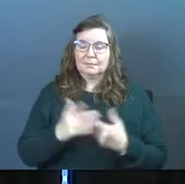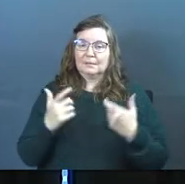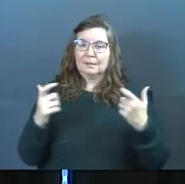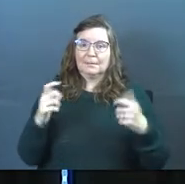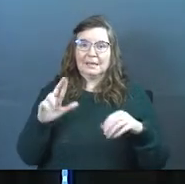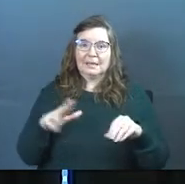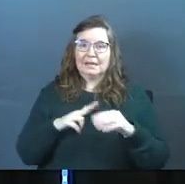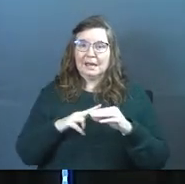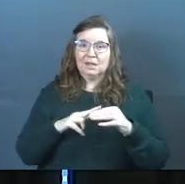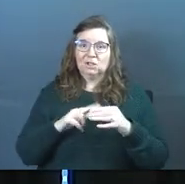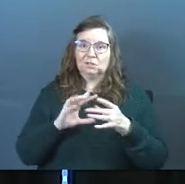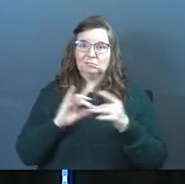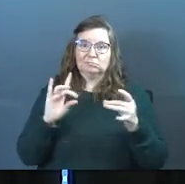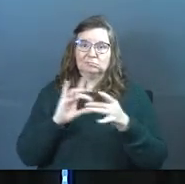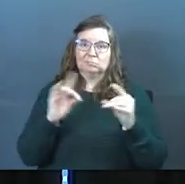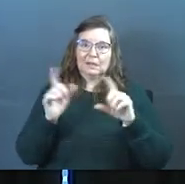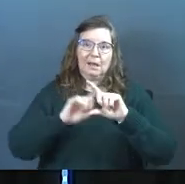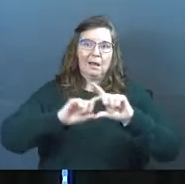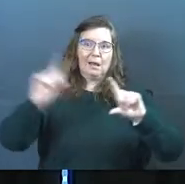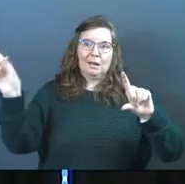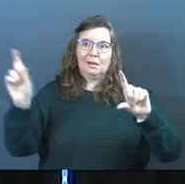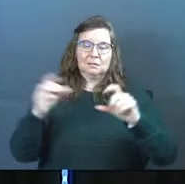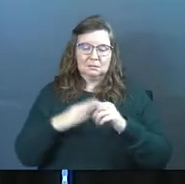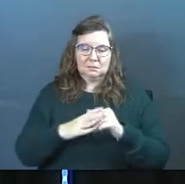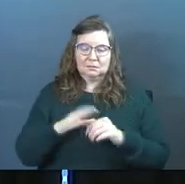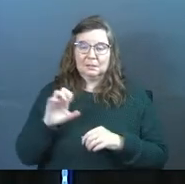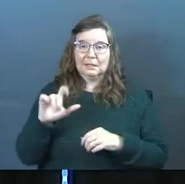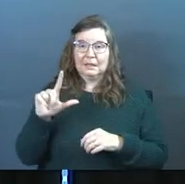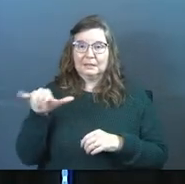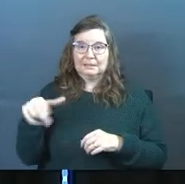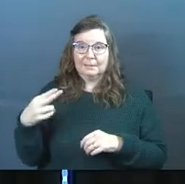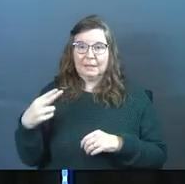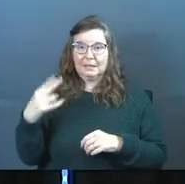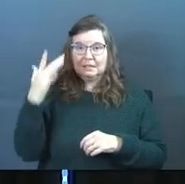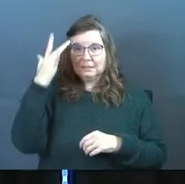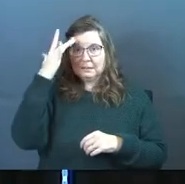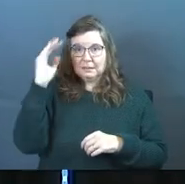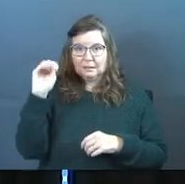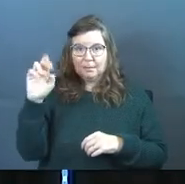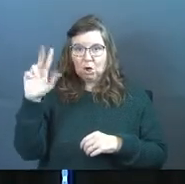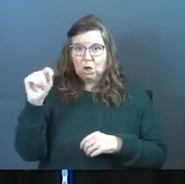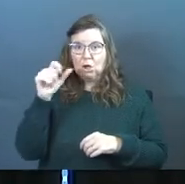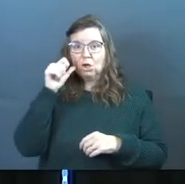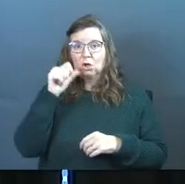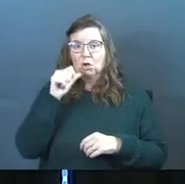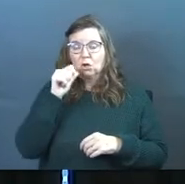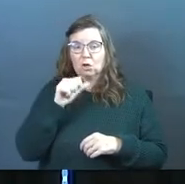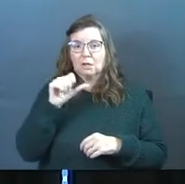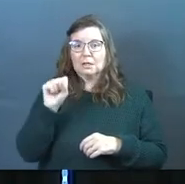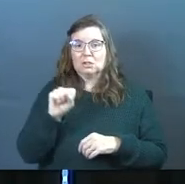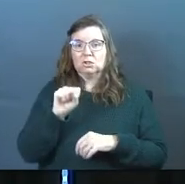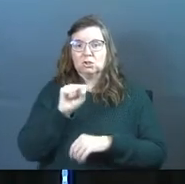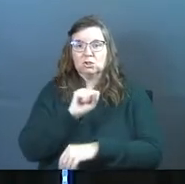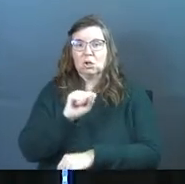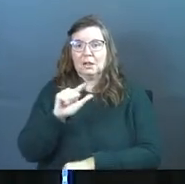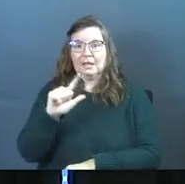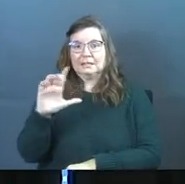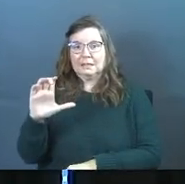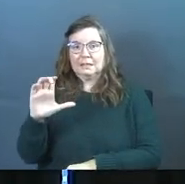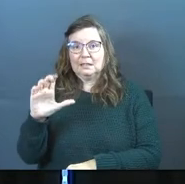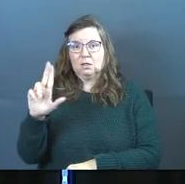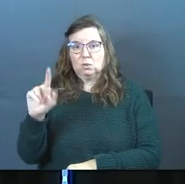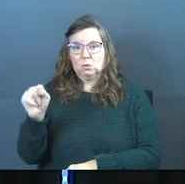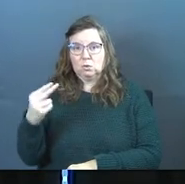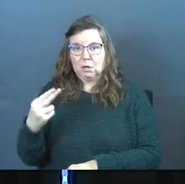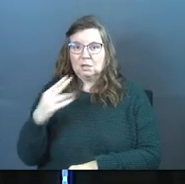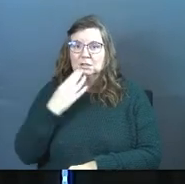Big national headlines kind of a story. Elizabeth Smart, girl in Salt Lake City, Utah. She's 14 years